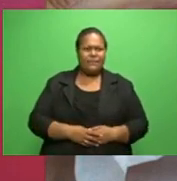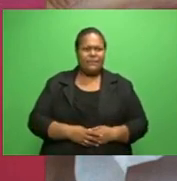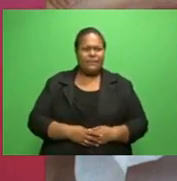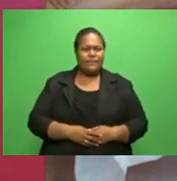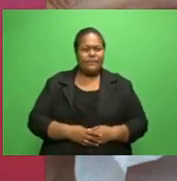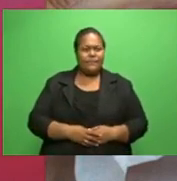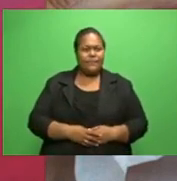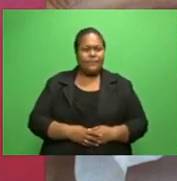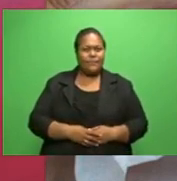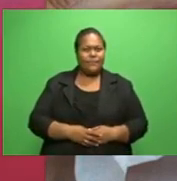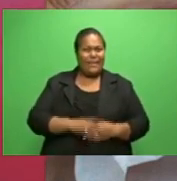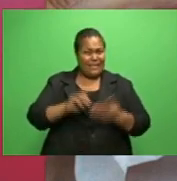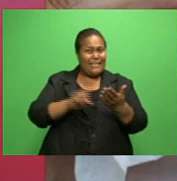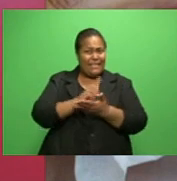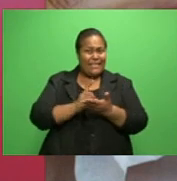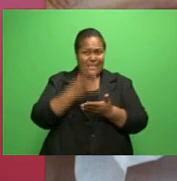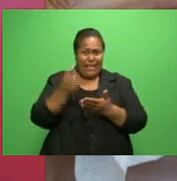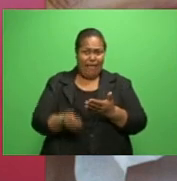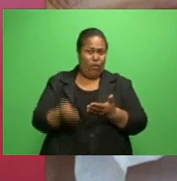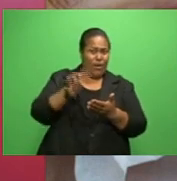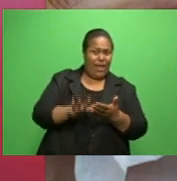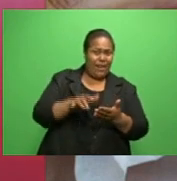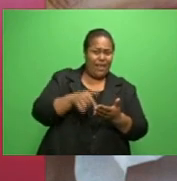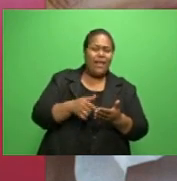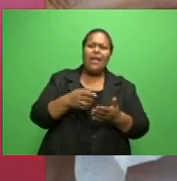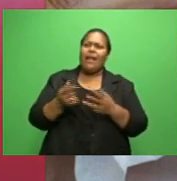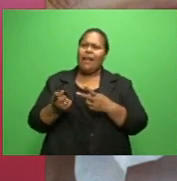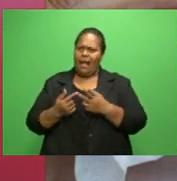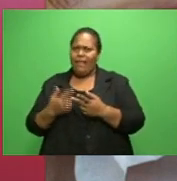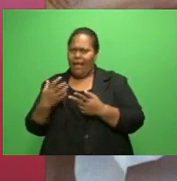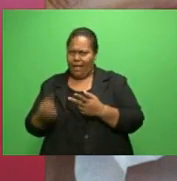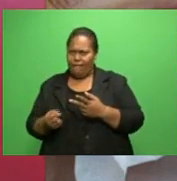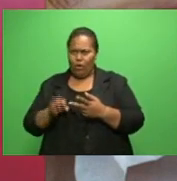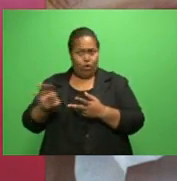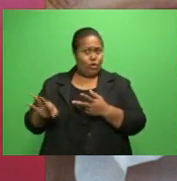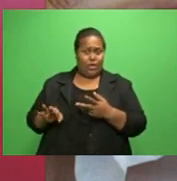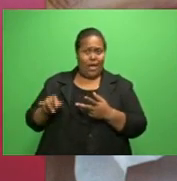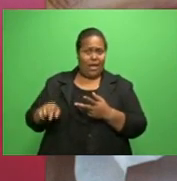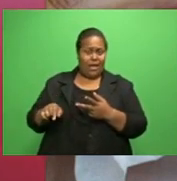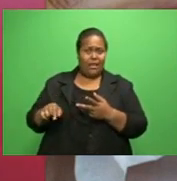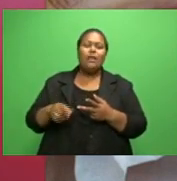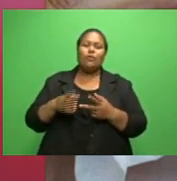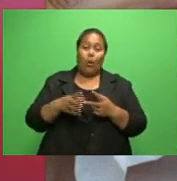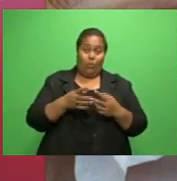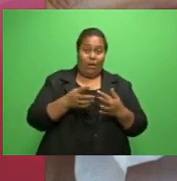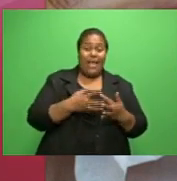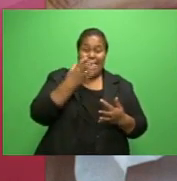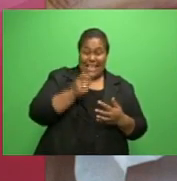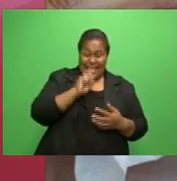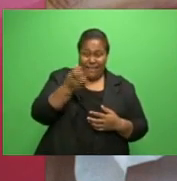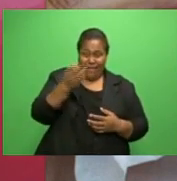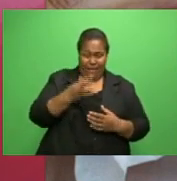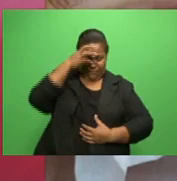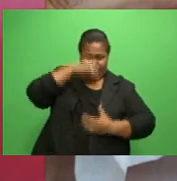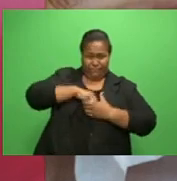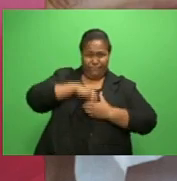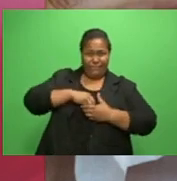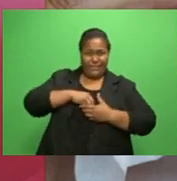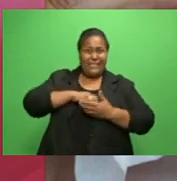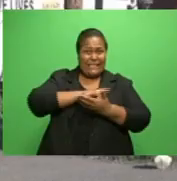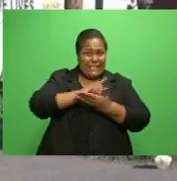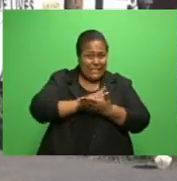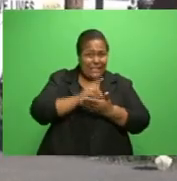someone who's got a respiratory illness, one being a vulnerable person, then,